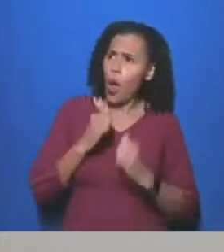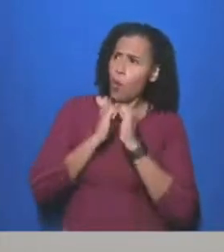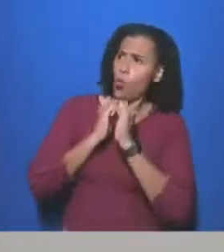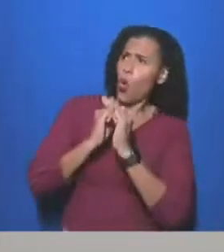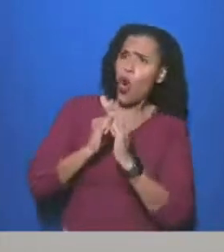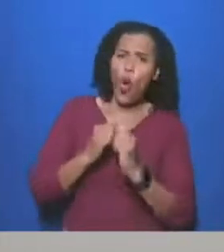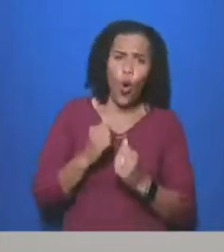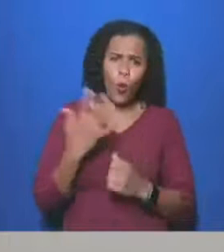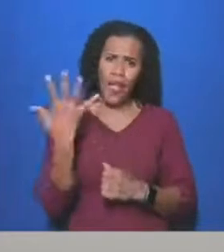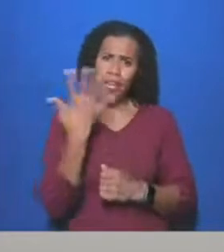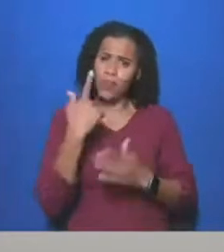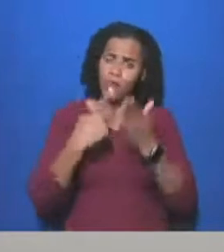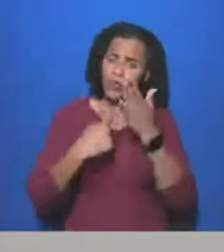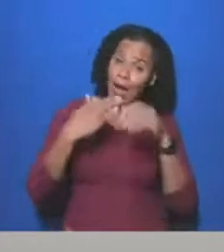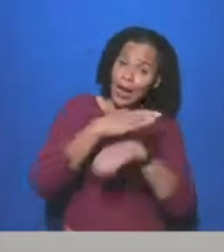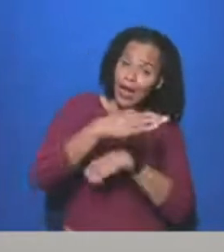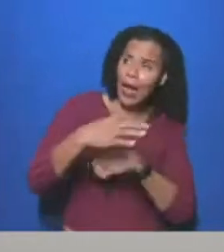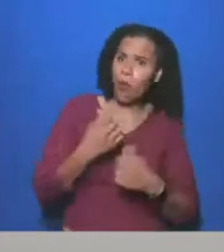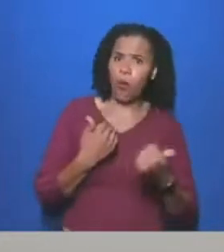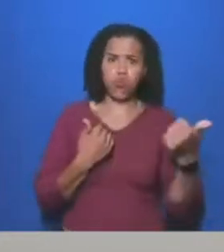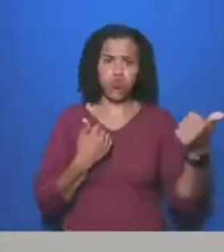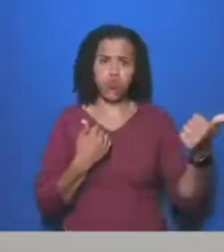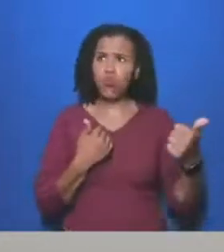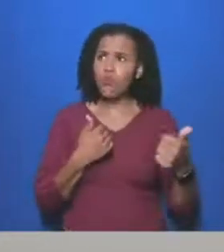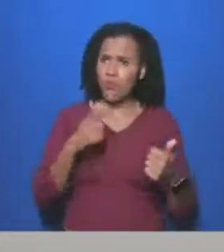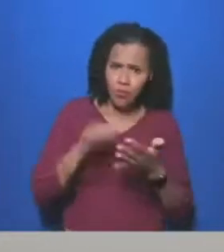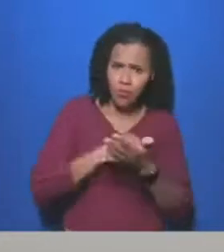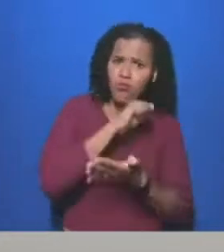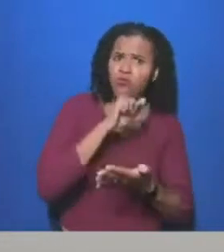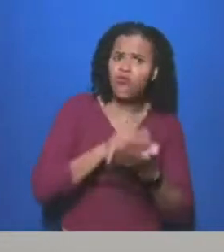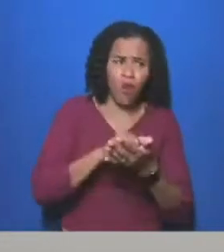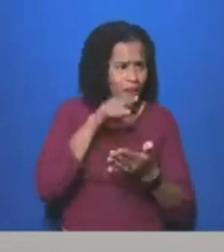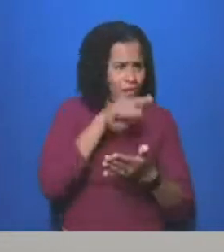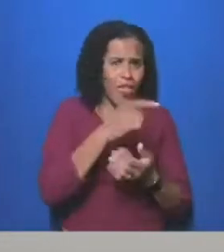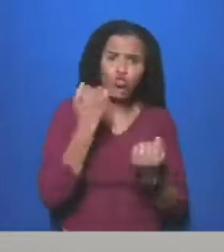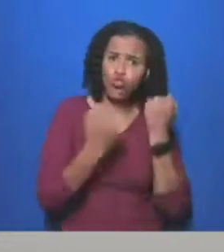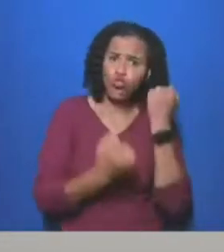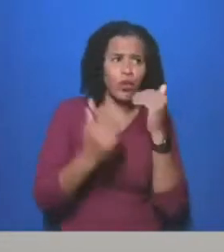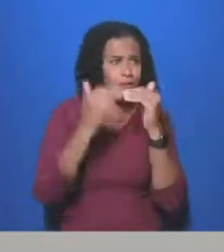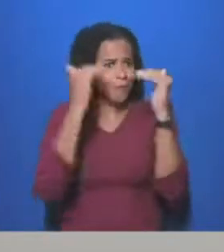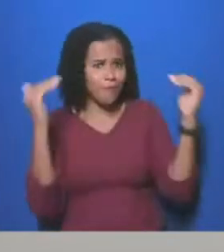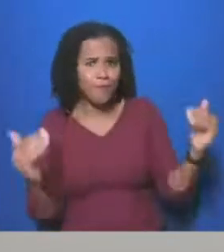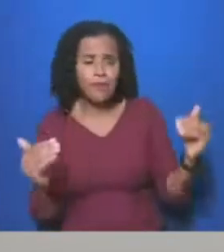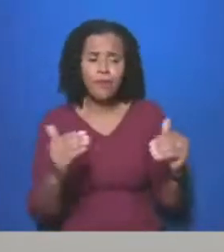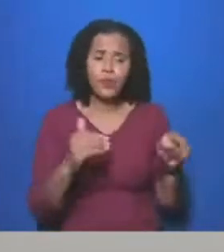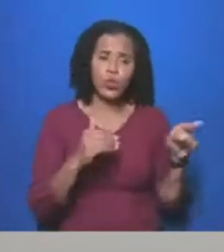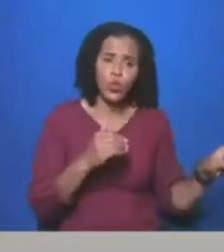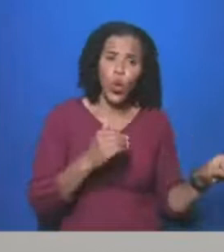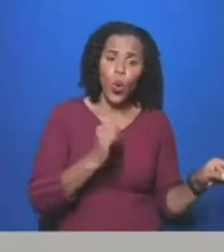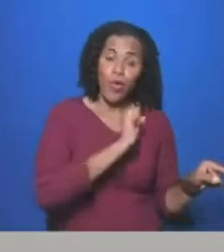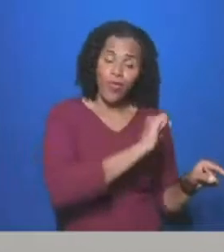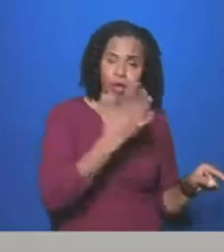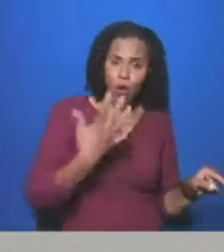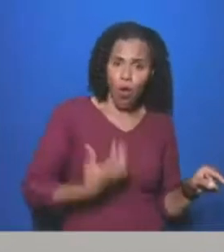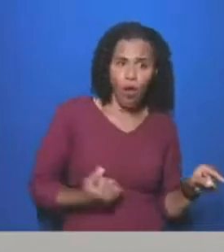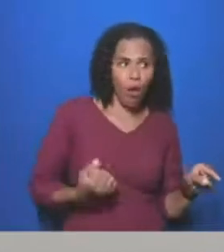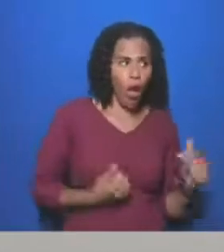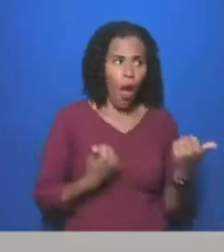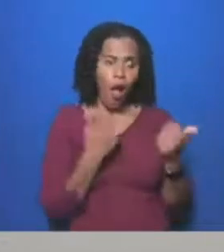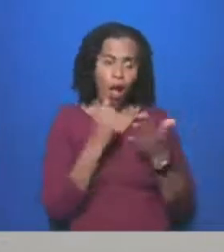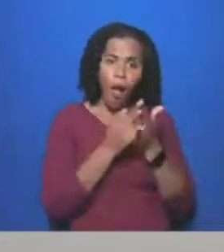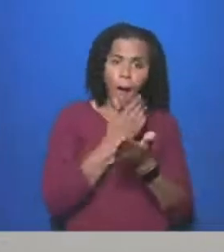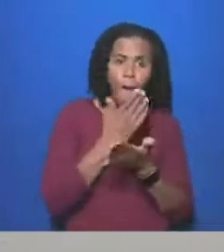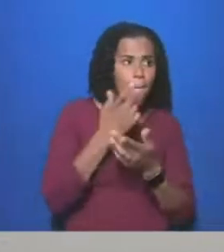lofty aspiration. It's pay justice. It will bring care workers' earnings in line with the average for workers across the whole economy